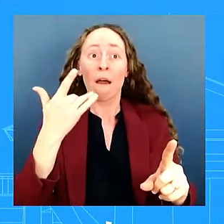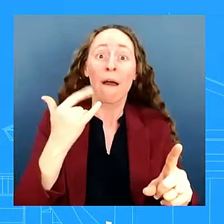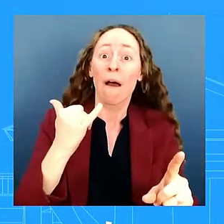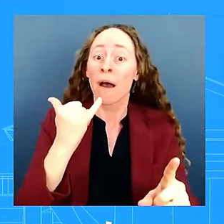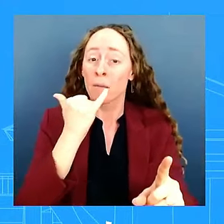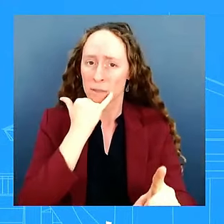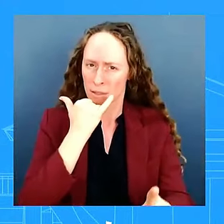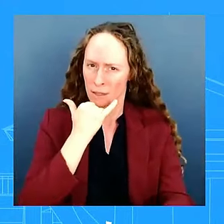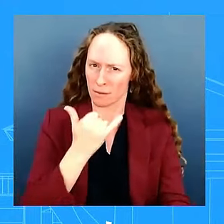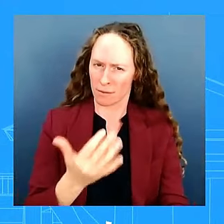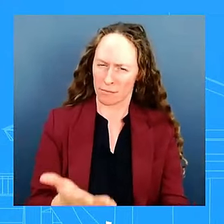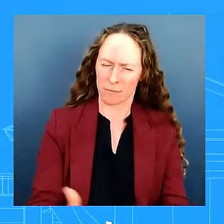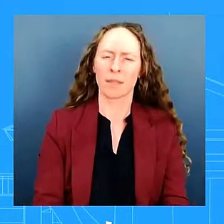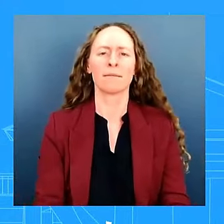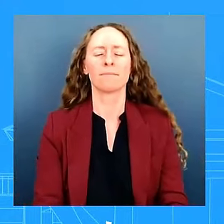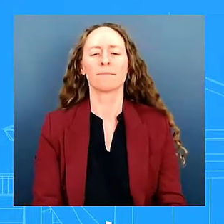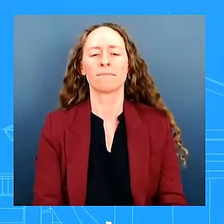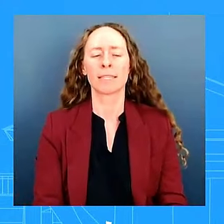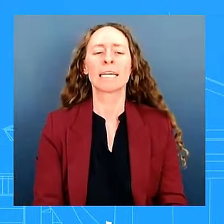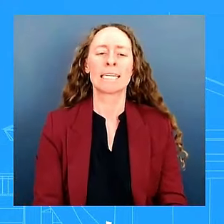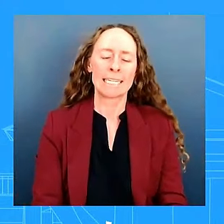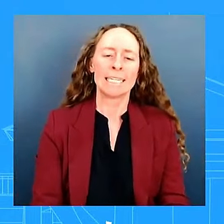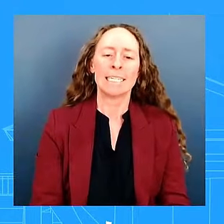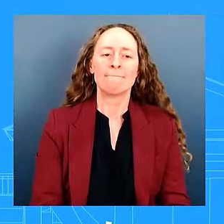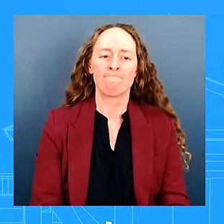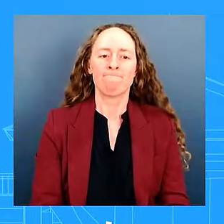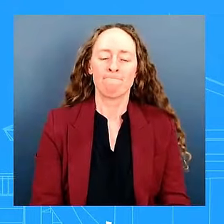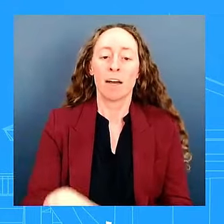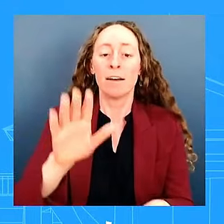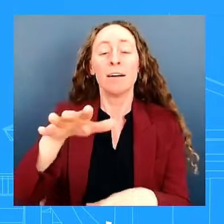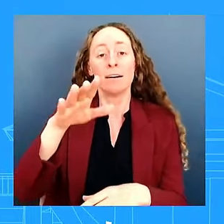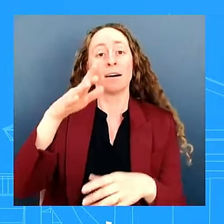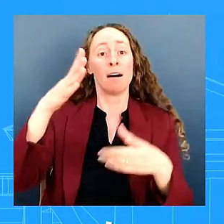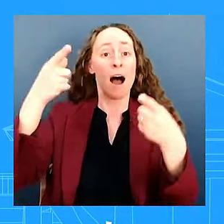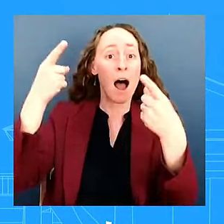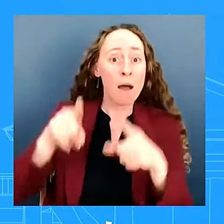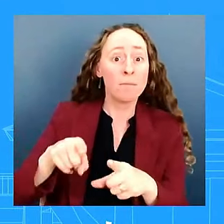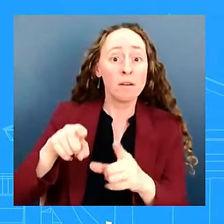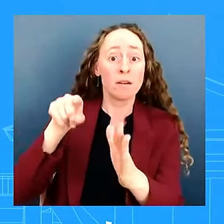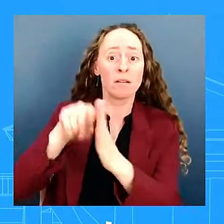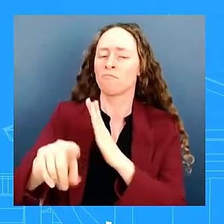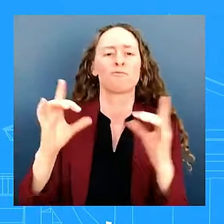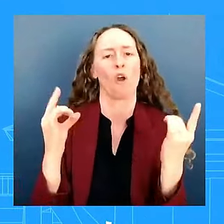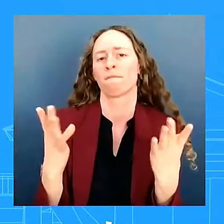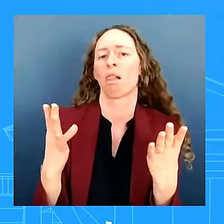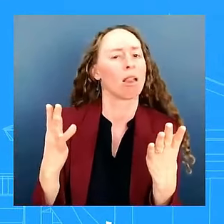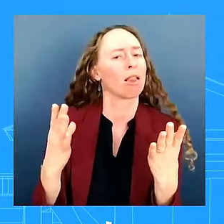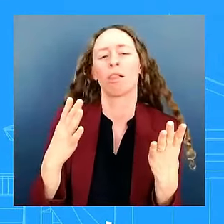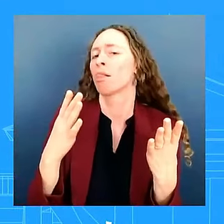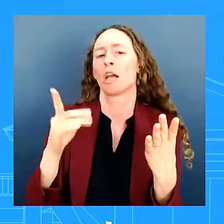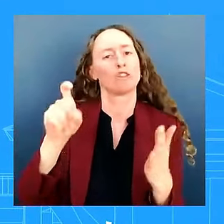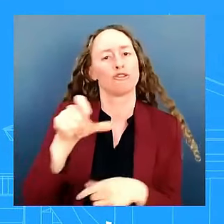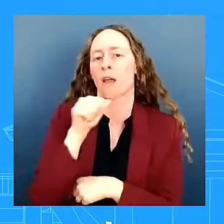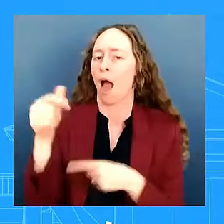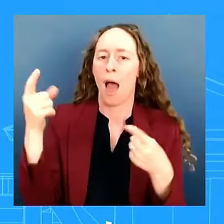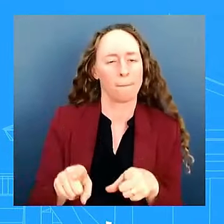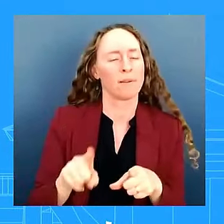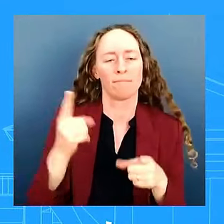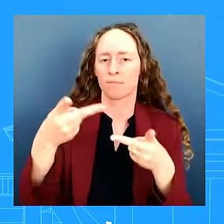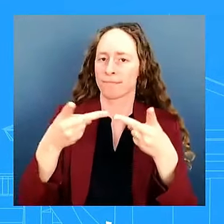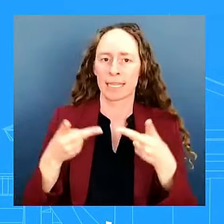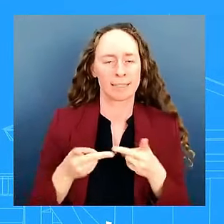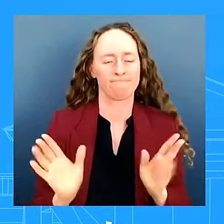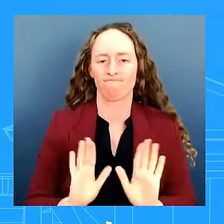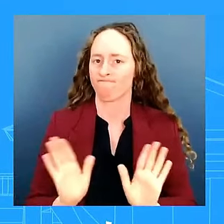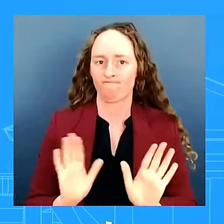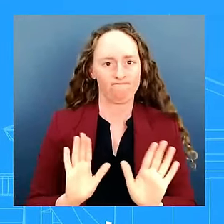outrage and should have never have happened it should have never happened that's what the president believes it should have never have happened i'm aware to answer your question i'm